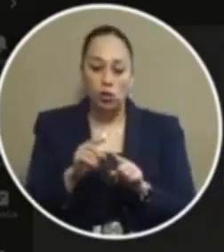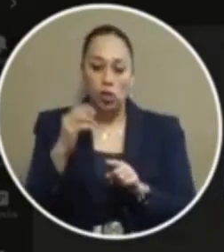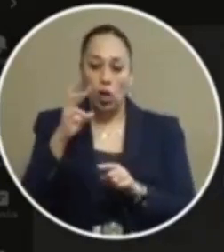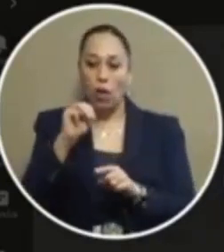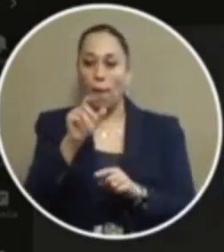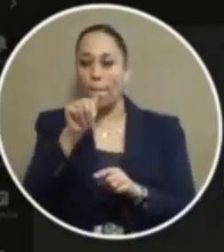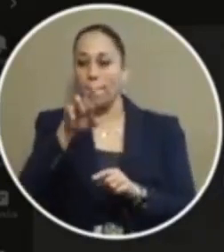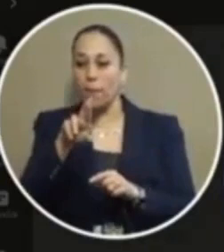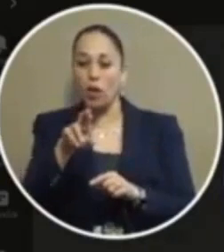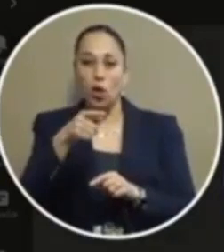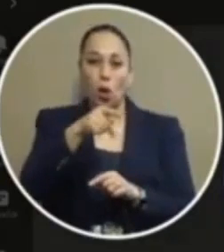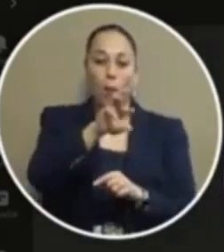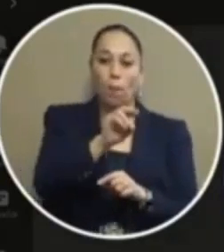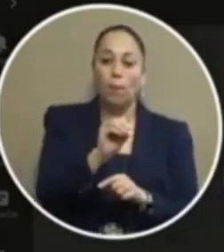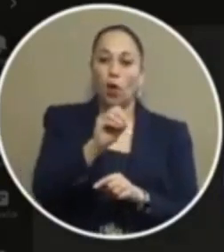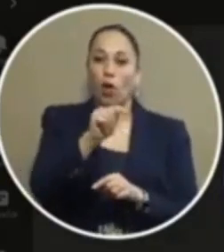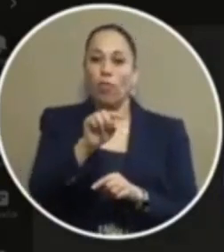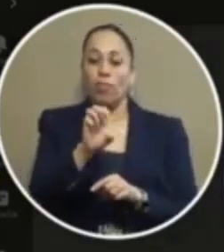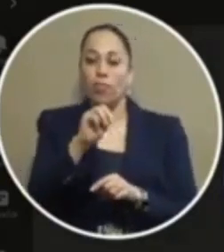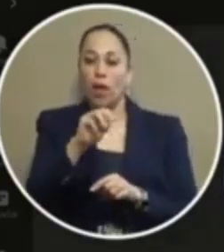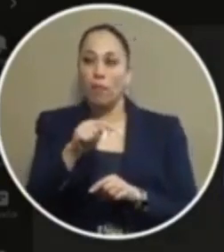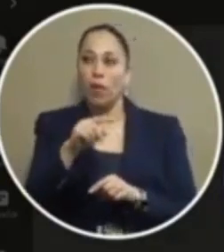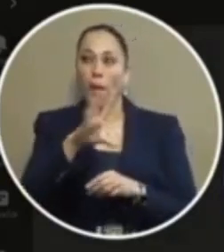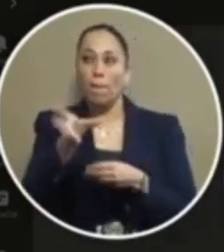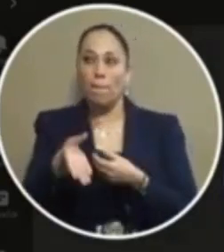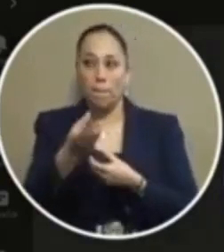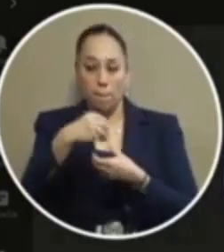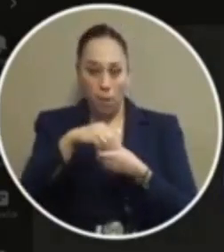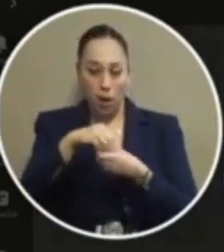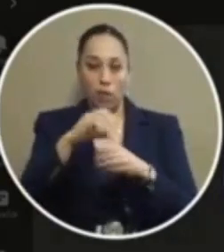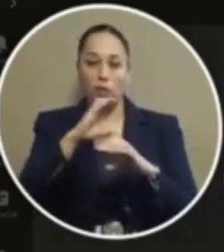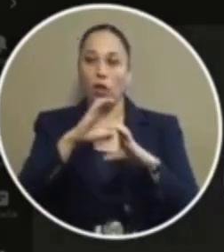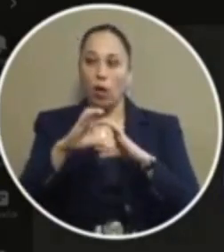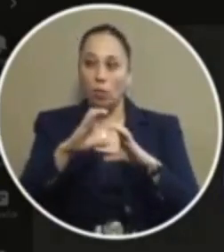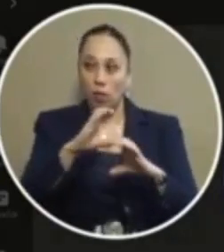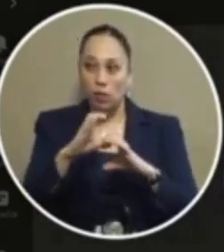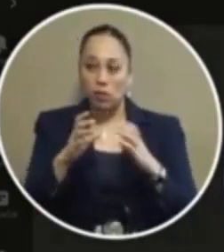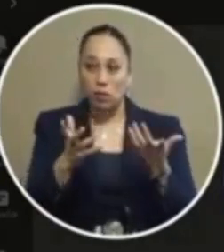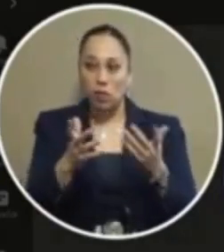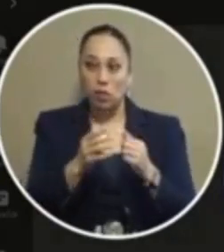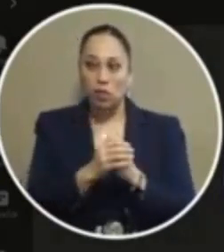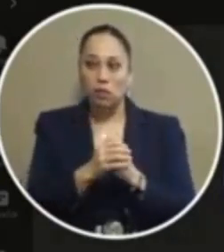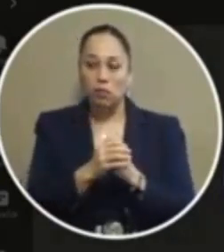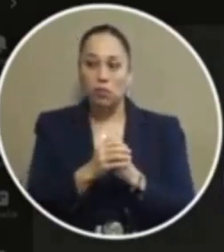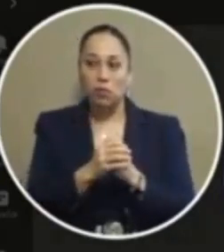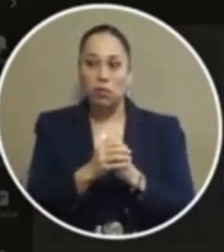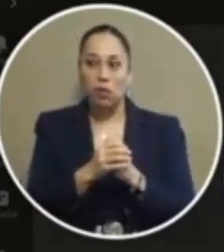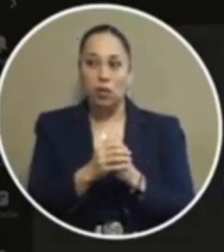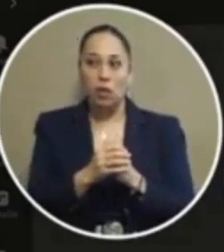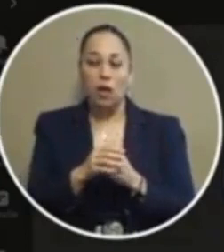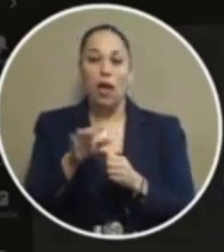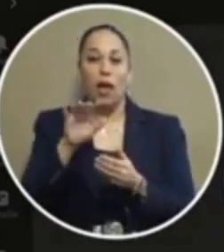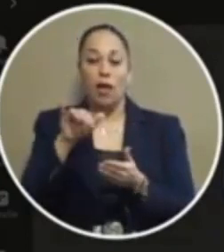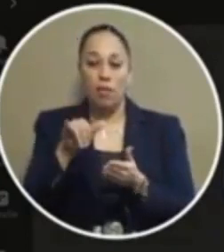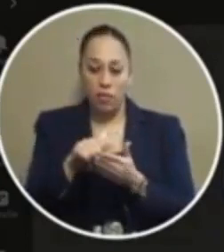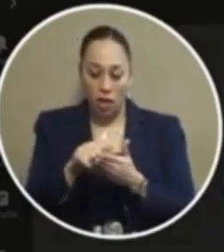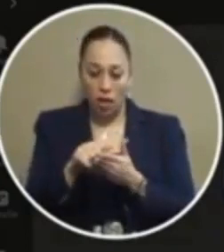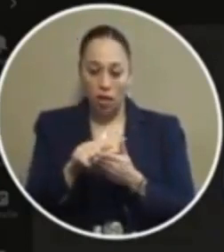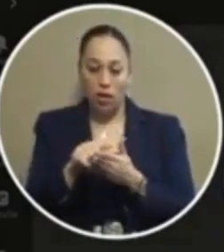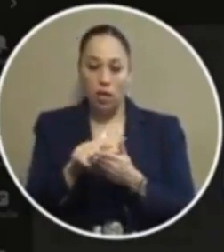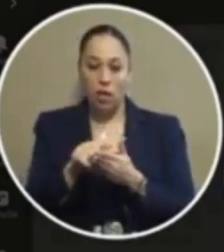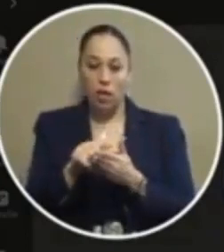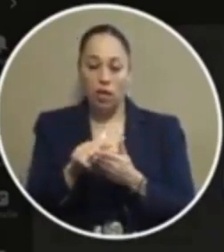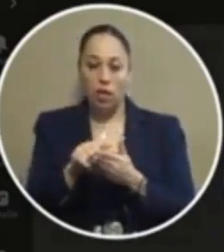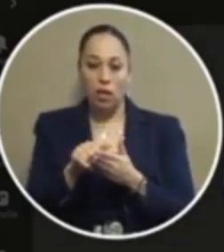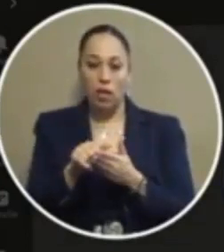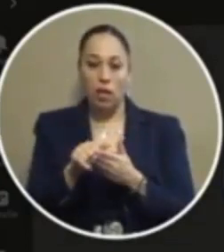mayor pro tem moody to be part of the conversation is because i'm sorry not mayor pro tem speaker pro tem because he is the speaker pro term and this